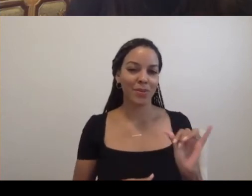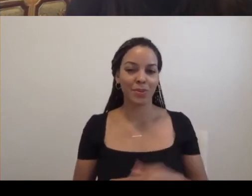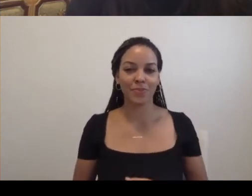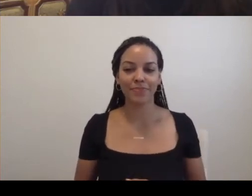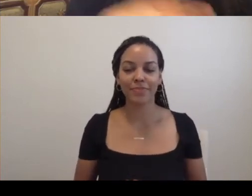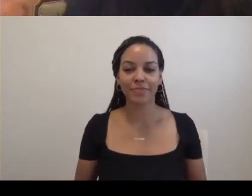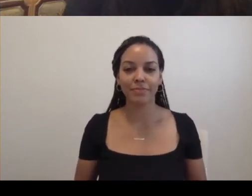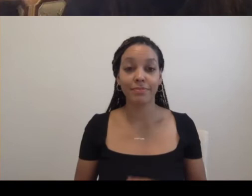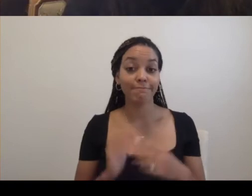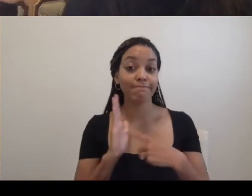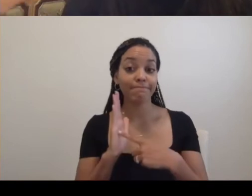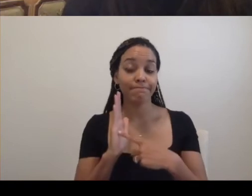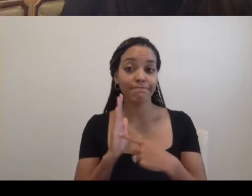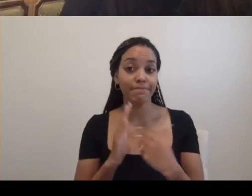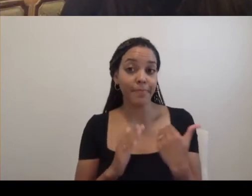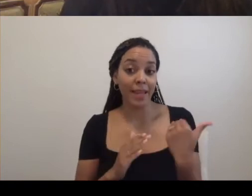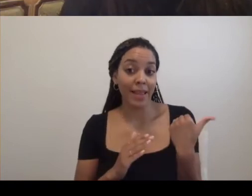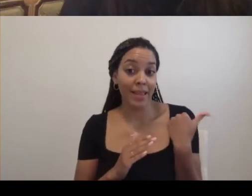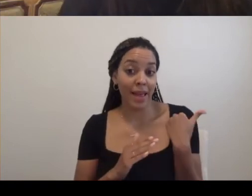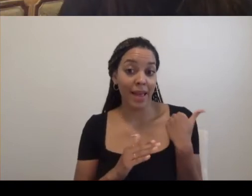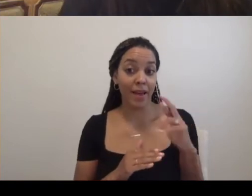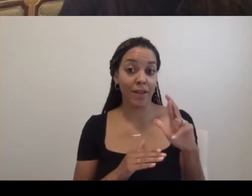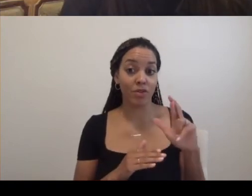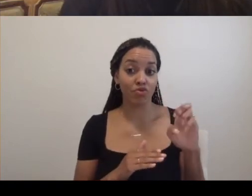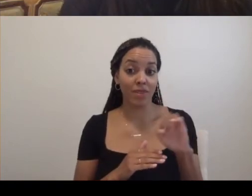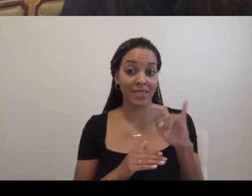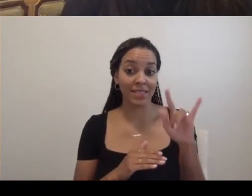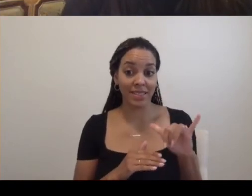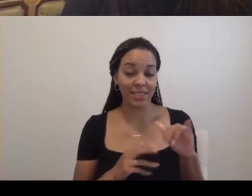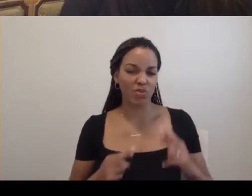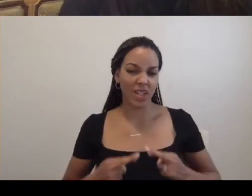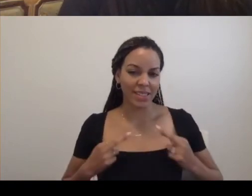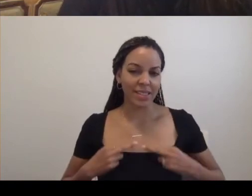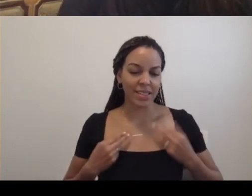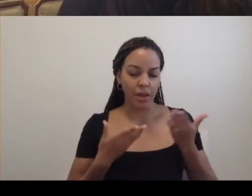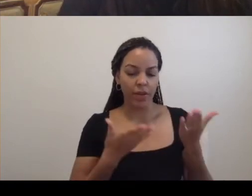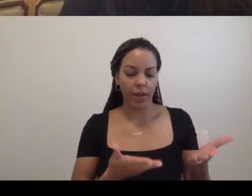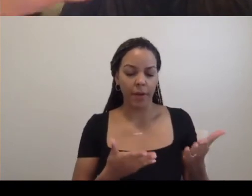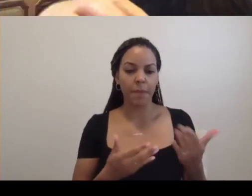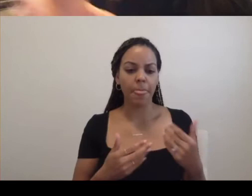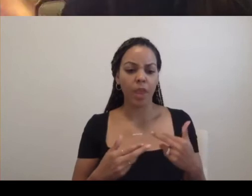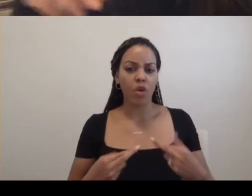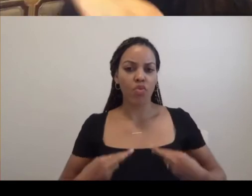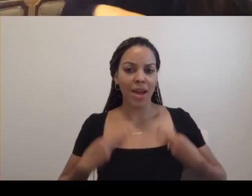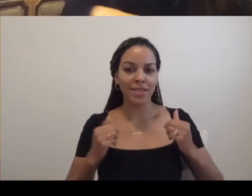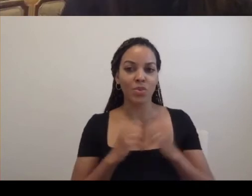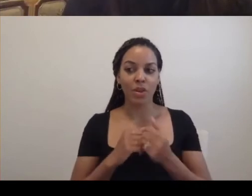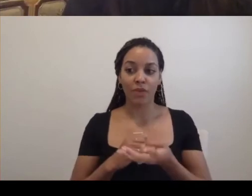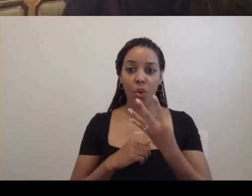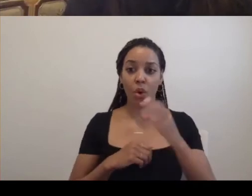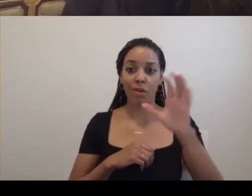For example, in the last residency at Amant, even though it was a residency with four studios,